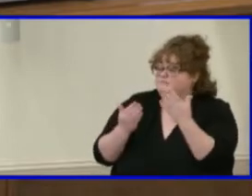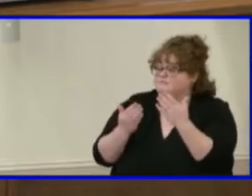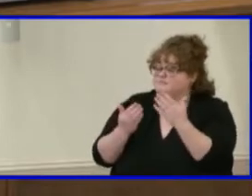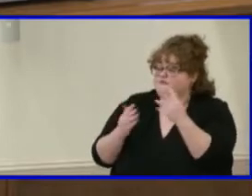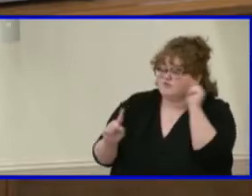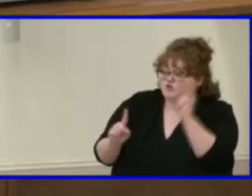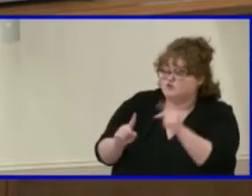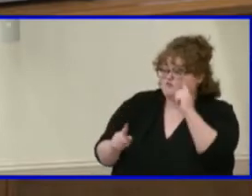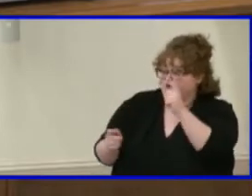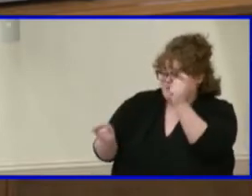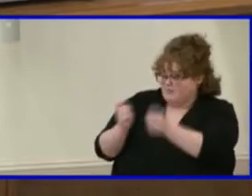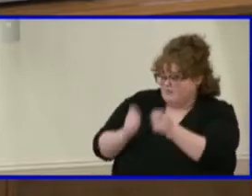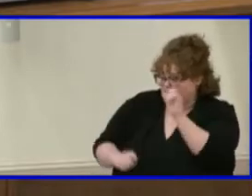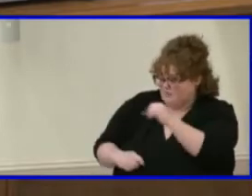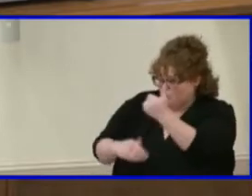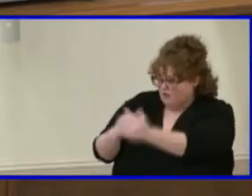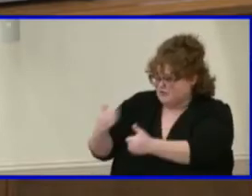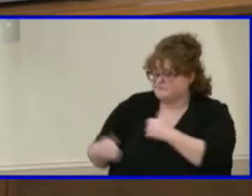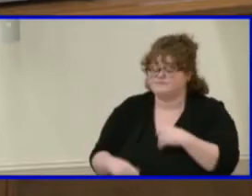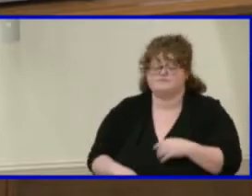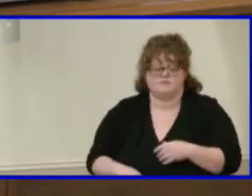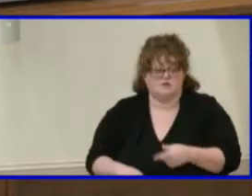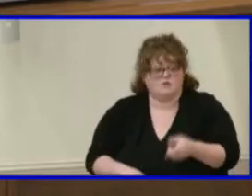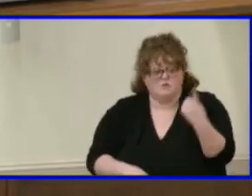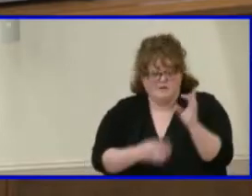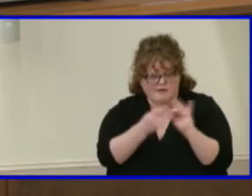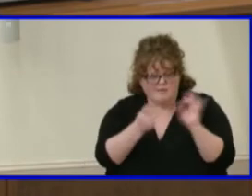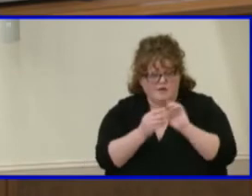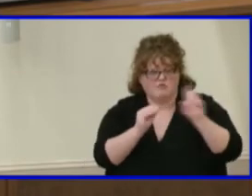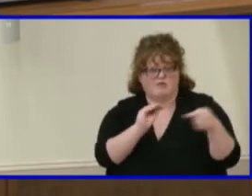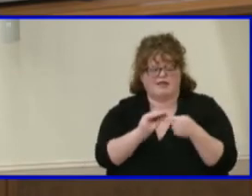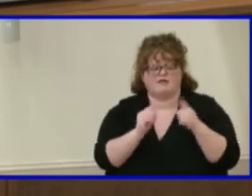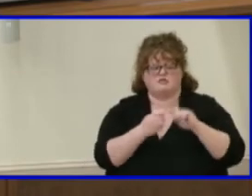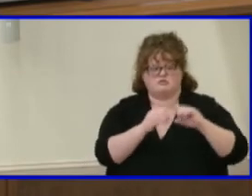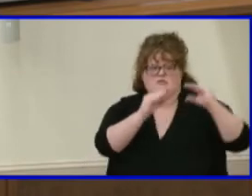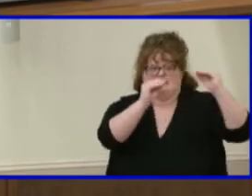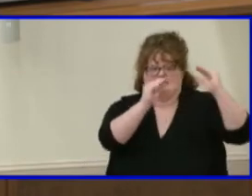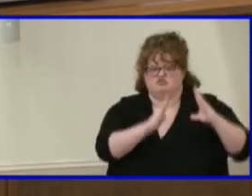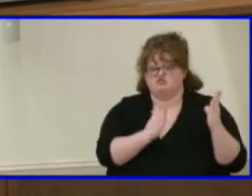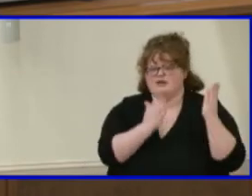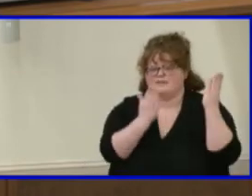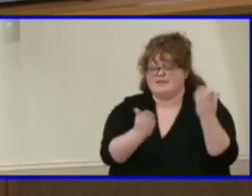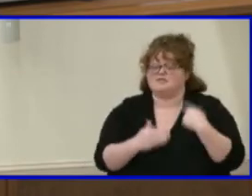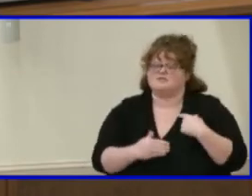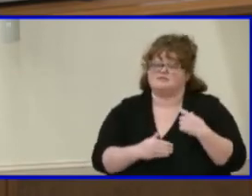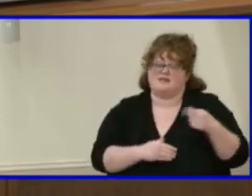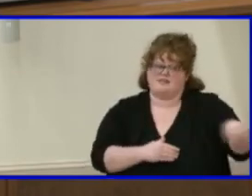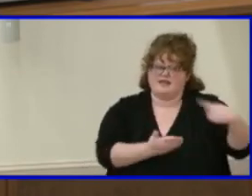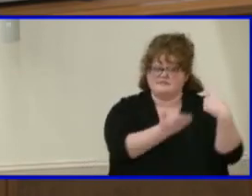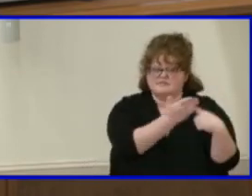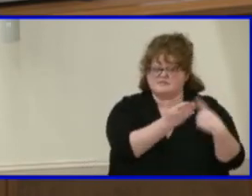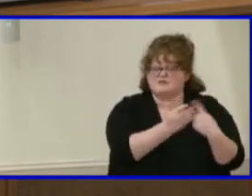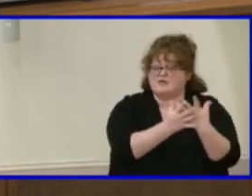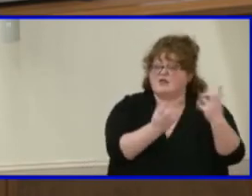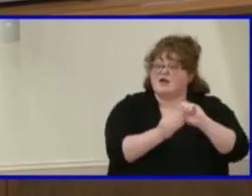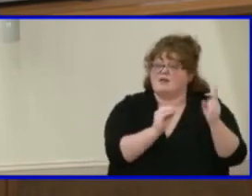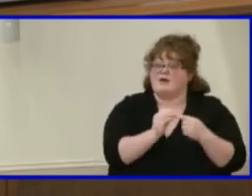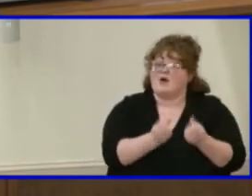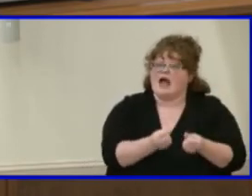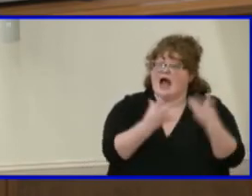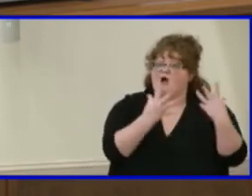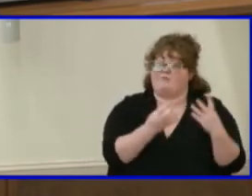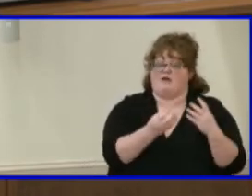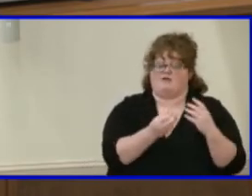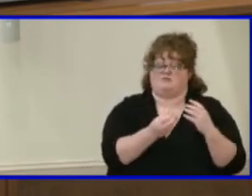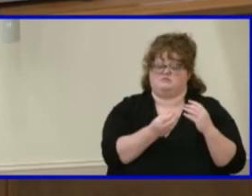is I know Maggie Walker has had good conversations about the weight assigned to that particular component because, you know, we